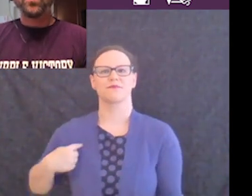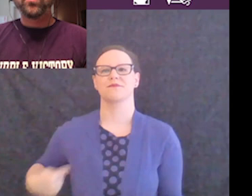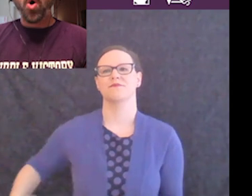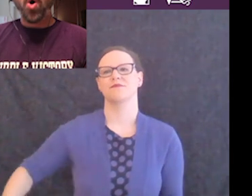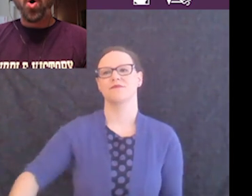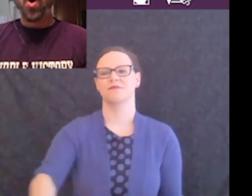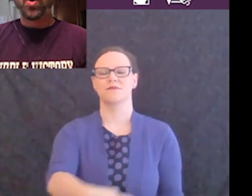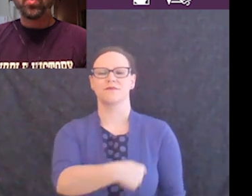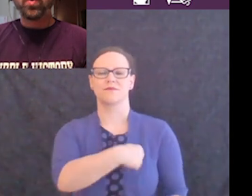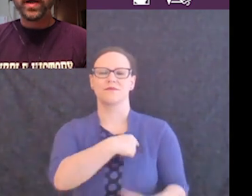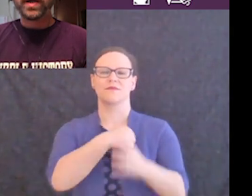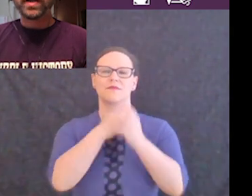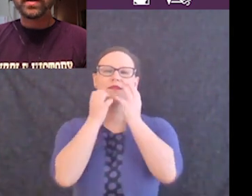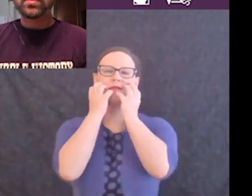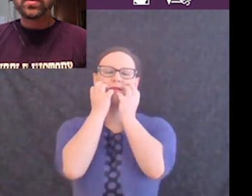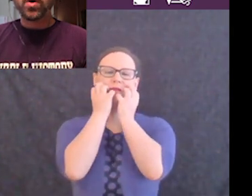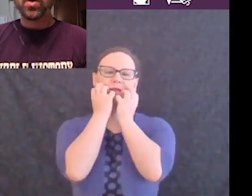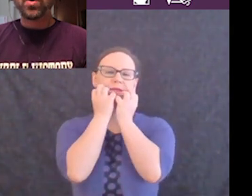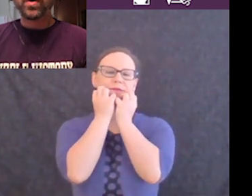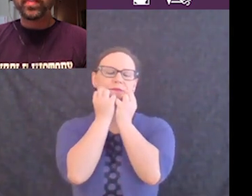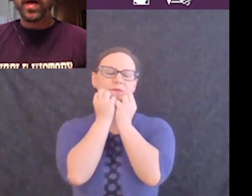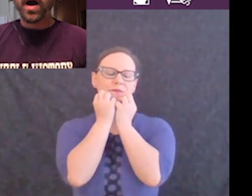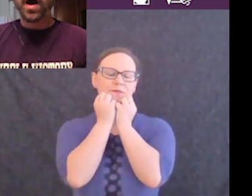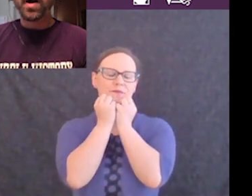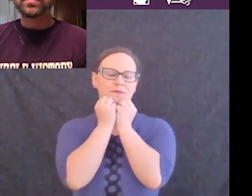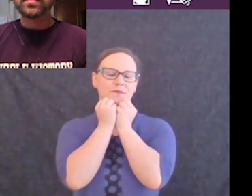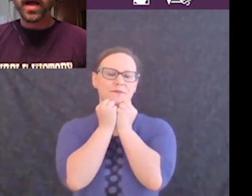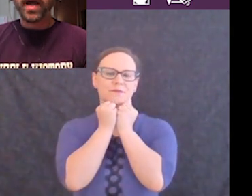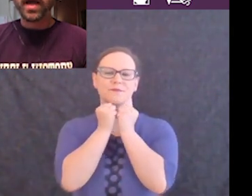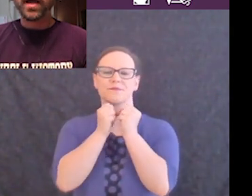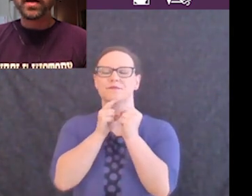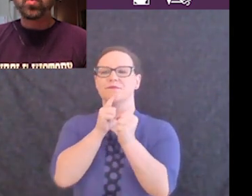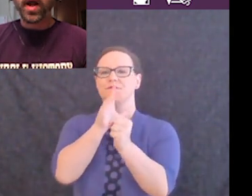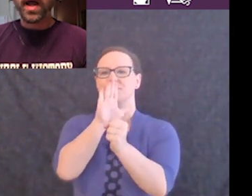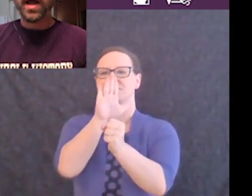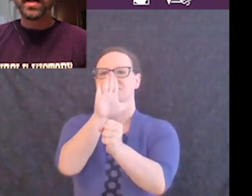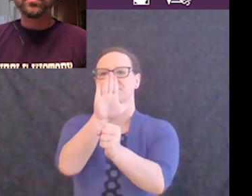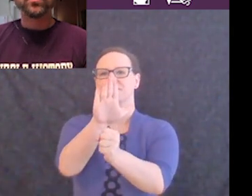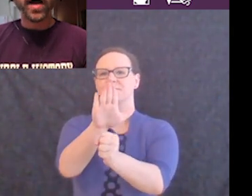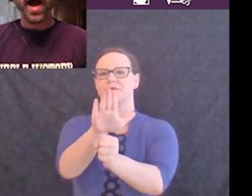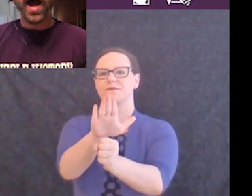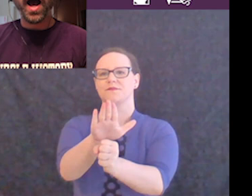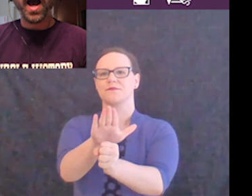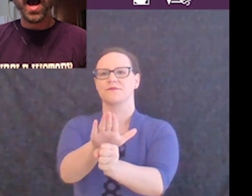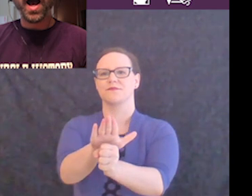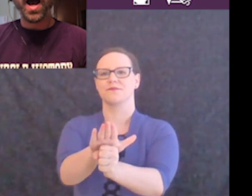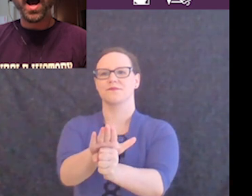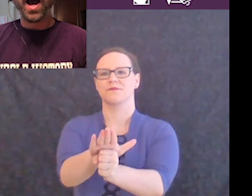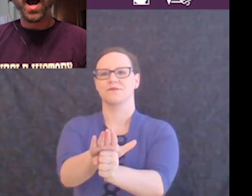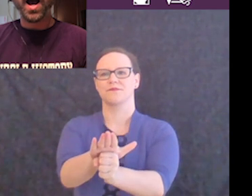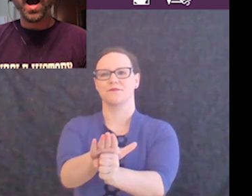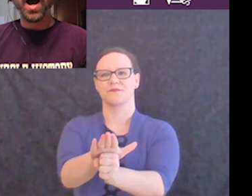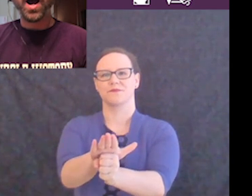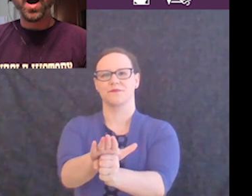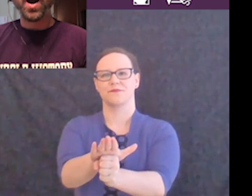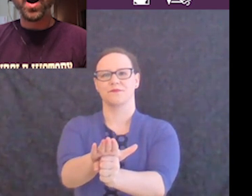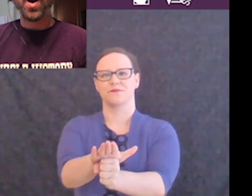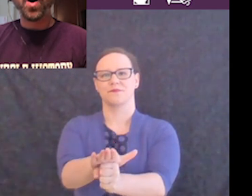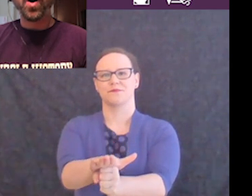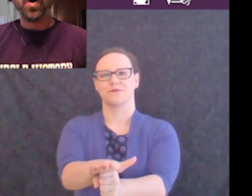For we took the sacred vow.